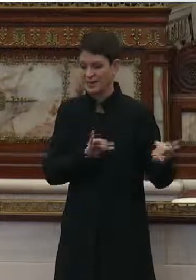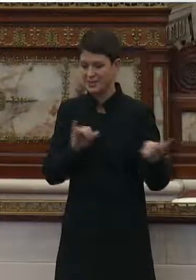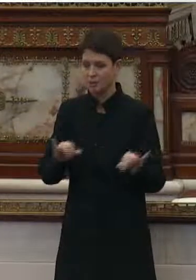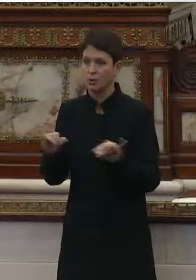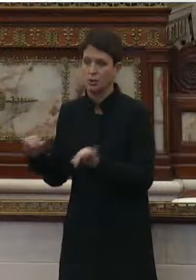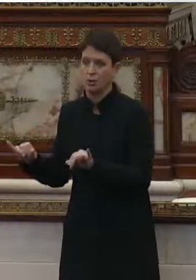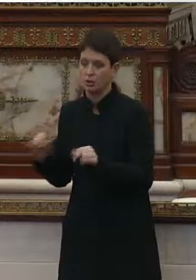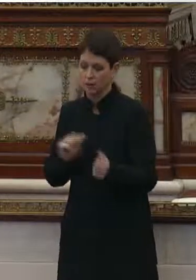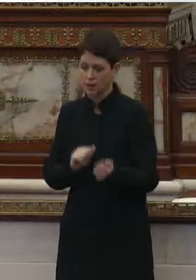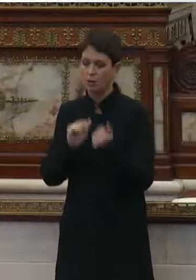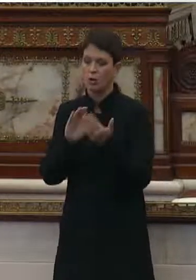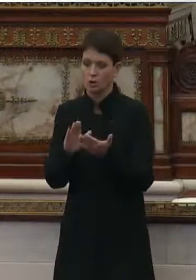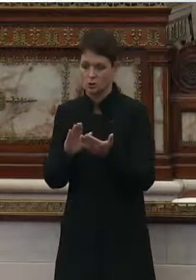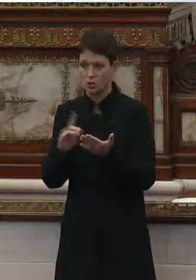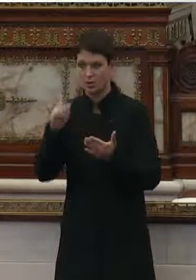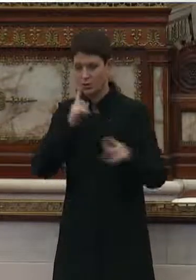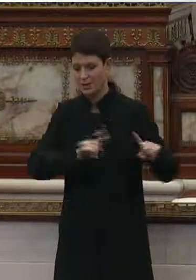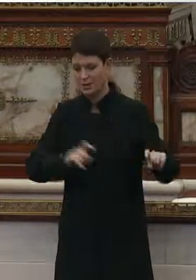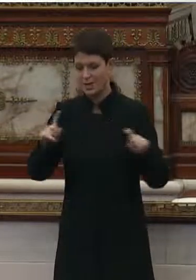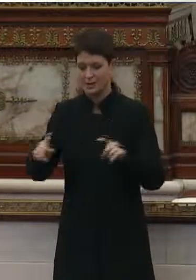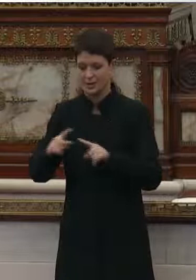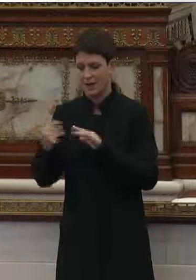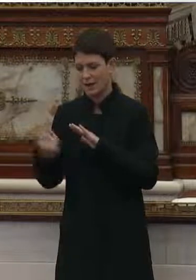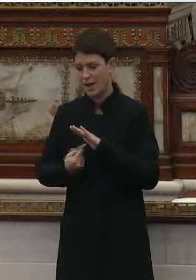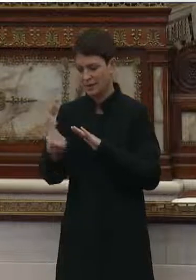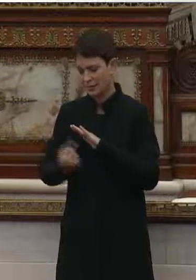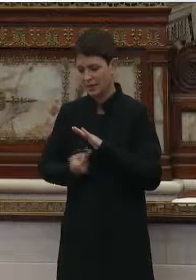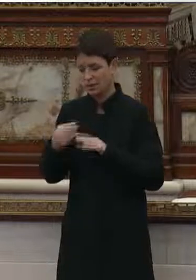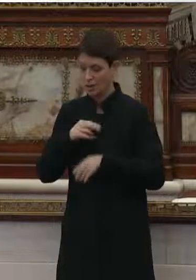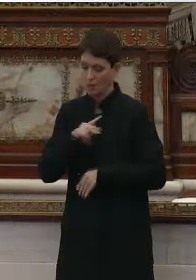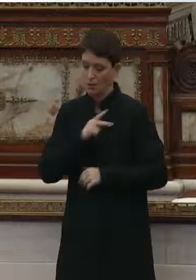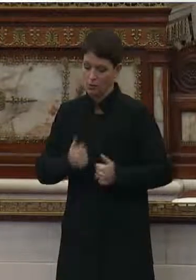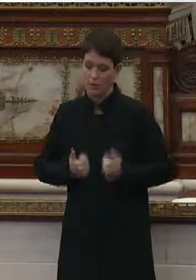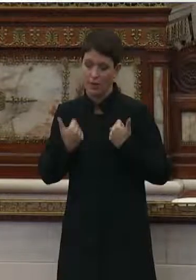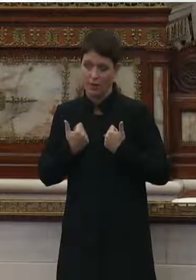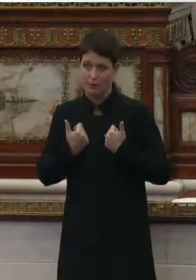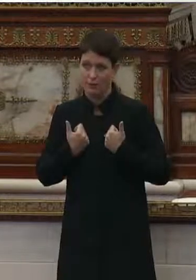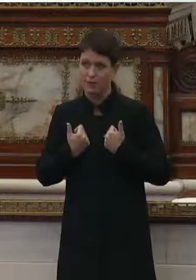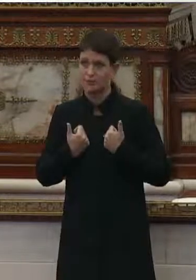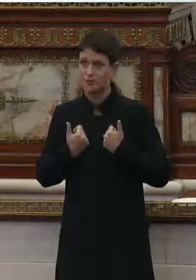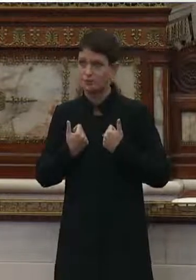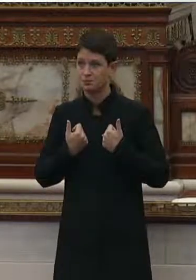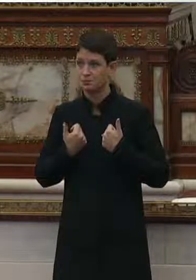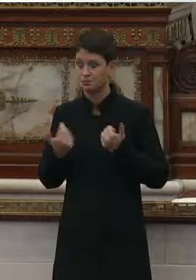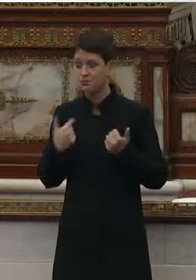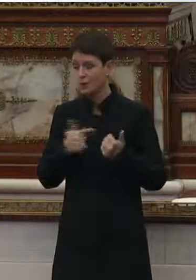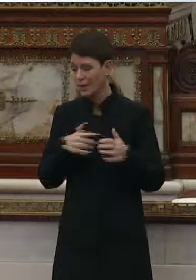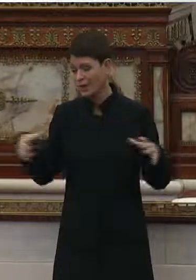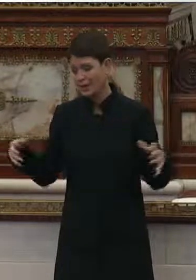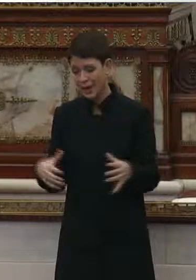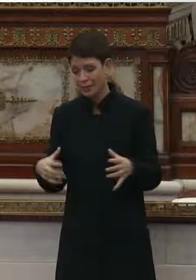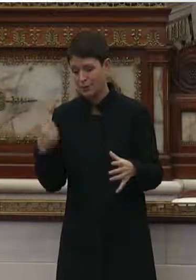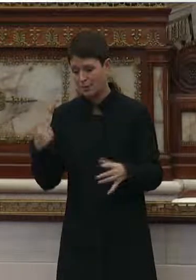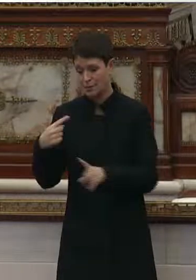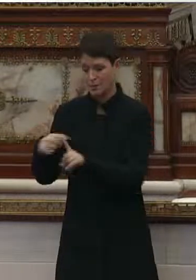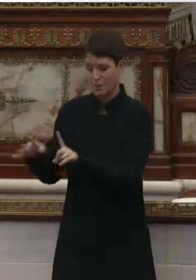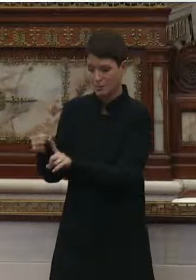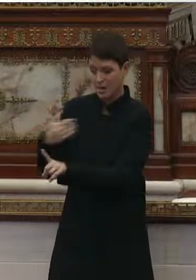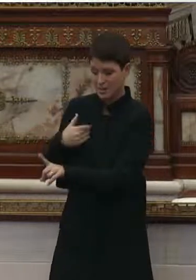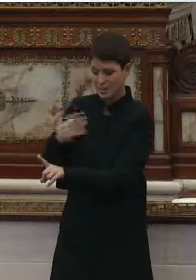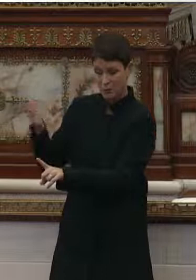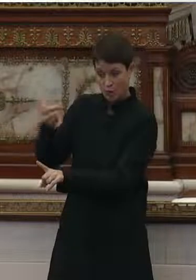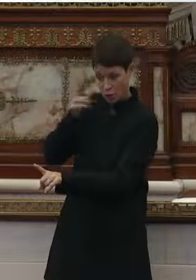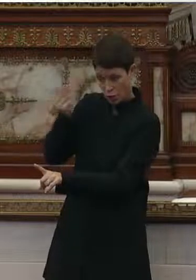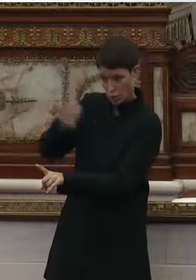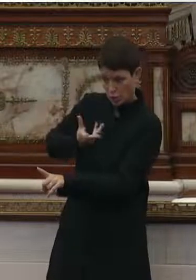approach to testing and isolation in our personal lives. If we're at a gathering and somebody is positive and we learn of